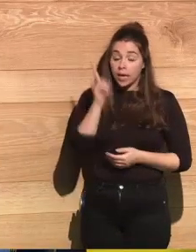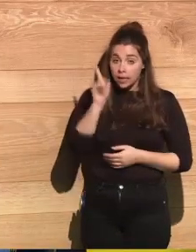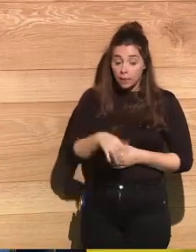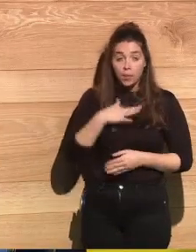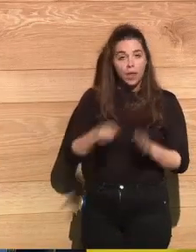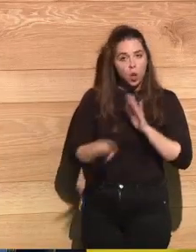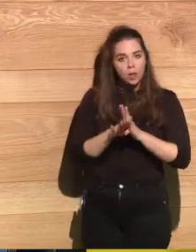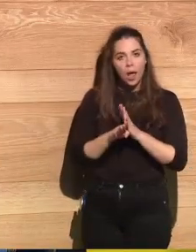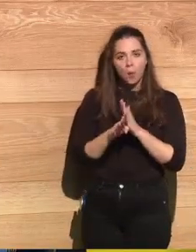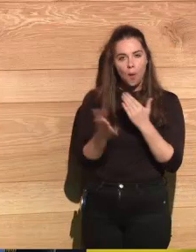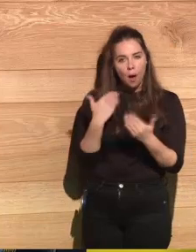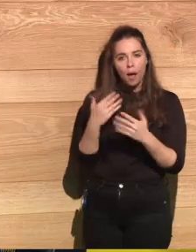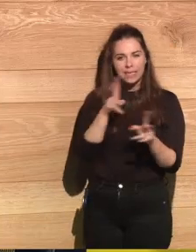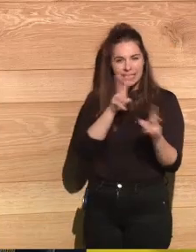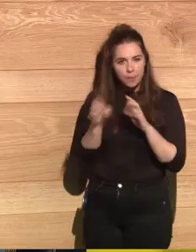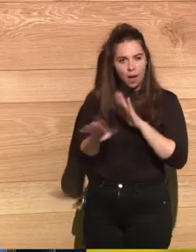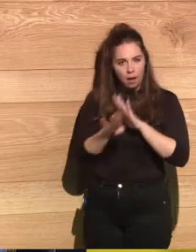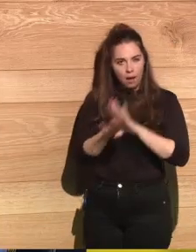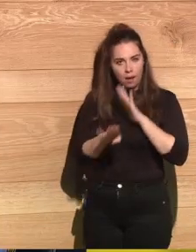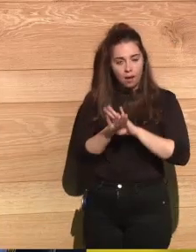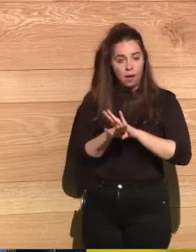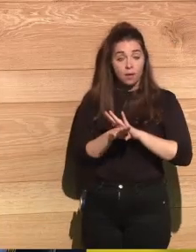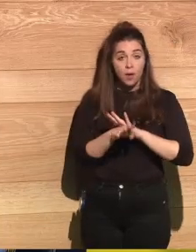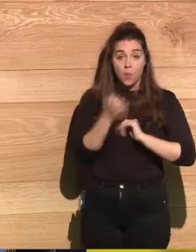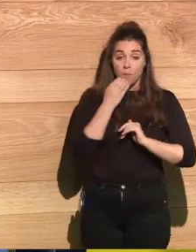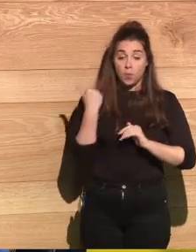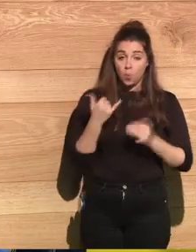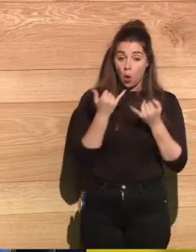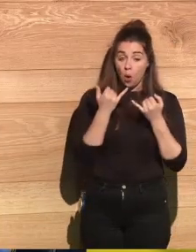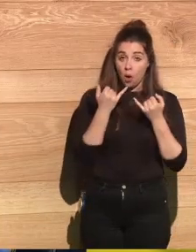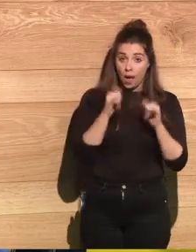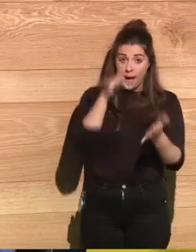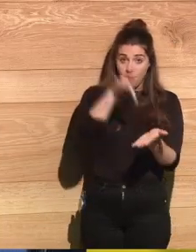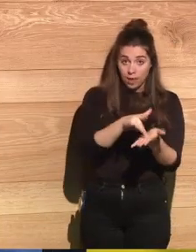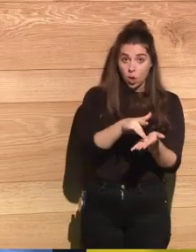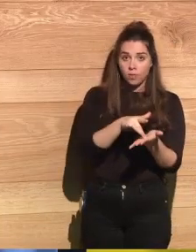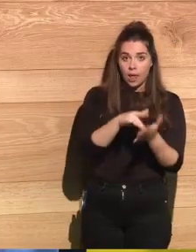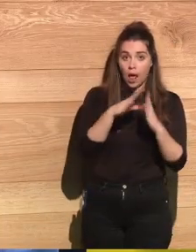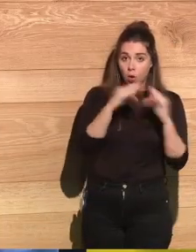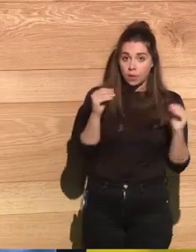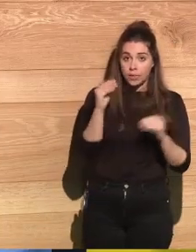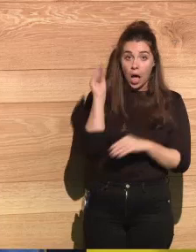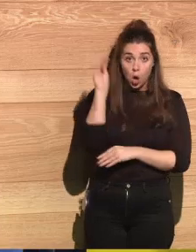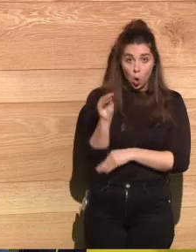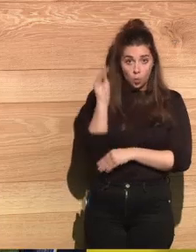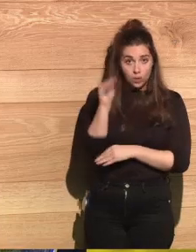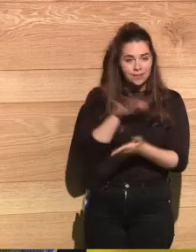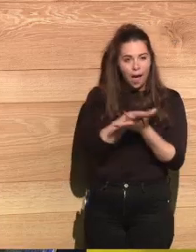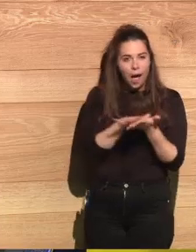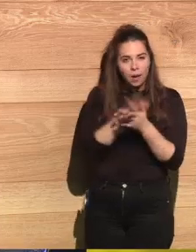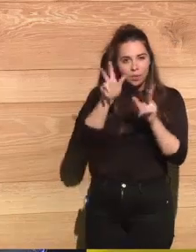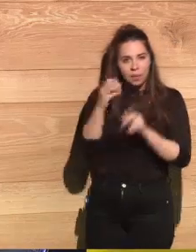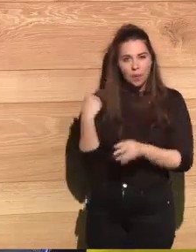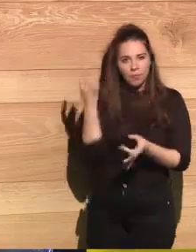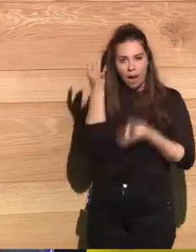And also, you know, just keep the conversation alive. Yesterday in the event at the Complutense University of